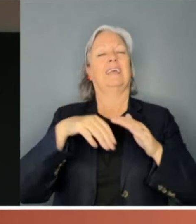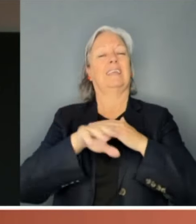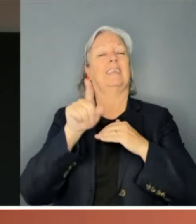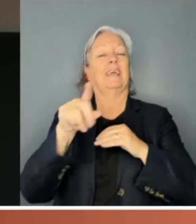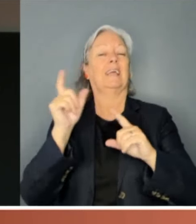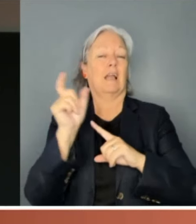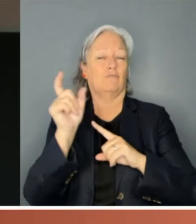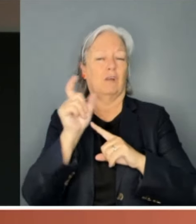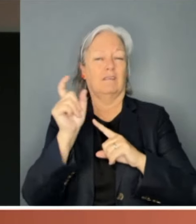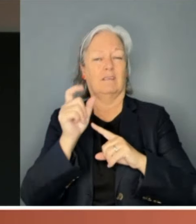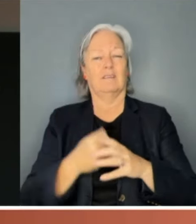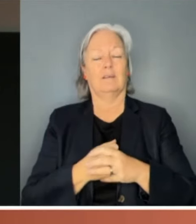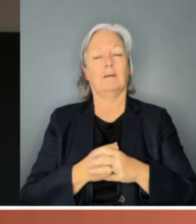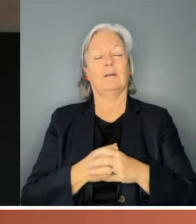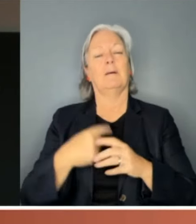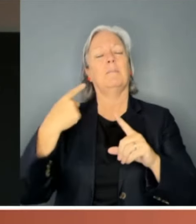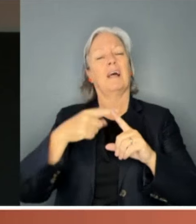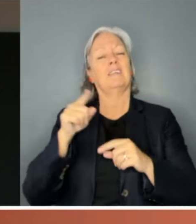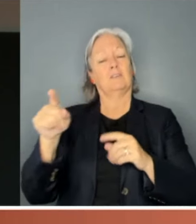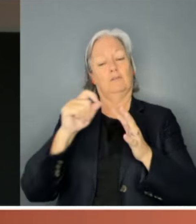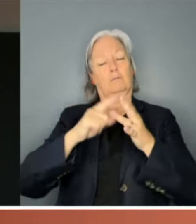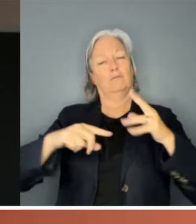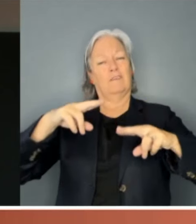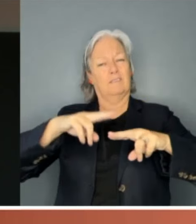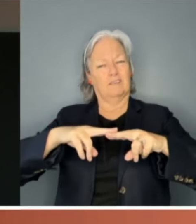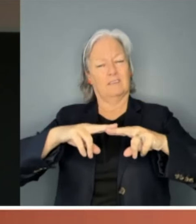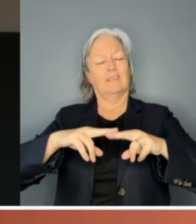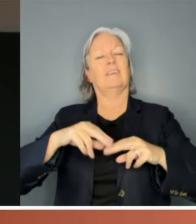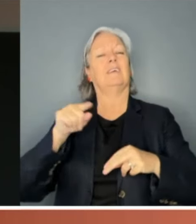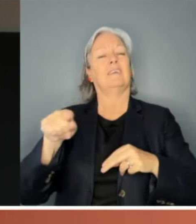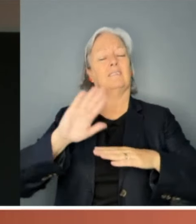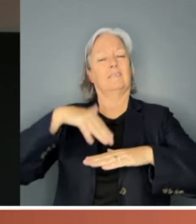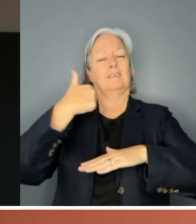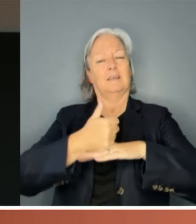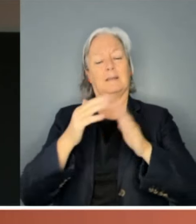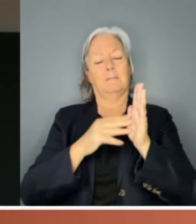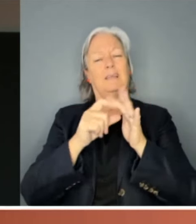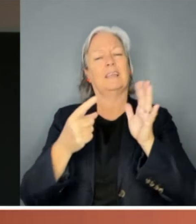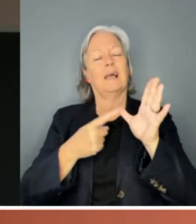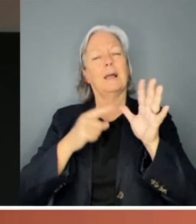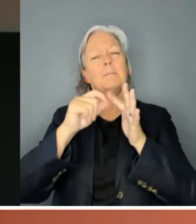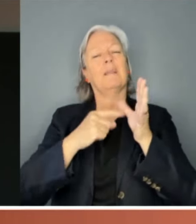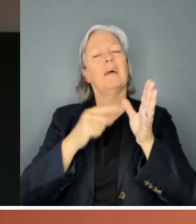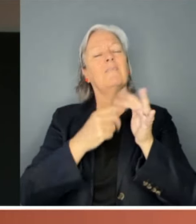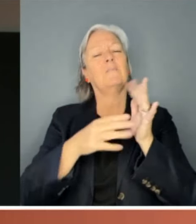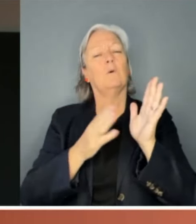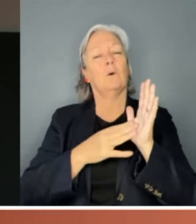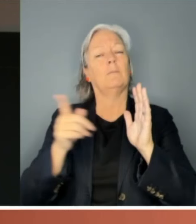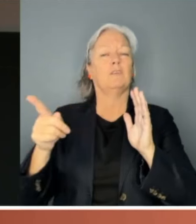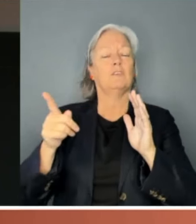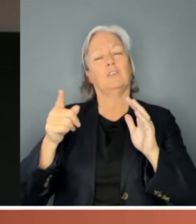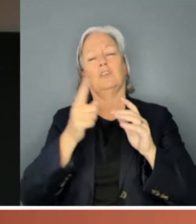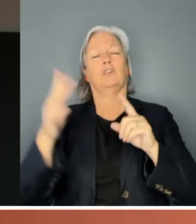she is also an adjunct professor and she founded the media platform Broad Agenda, where she served as chief editor until